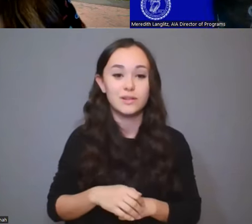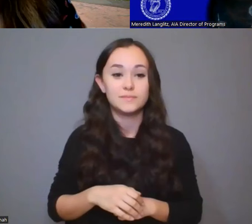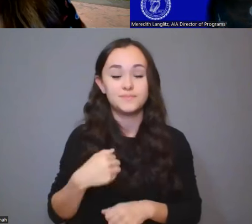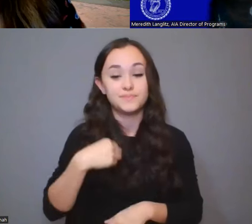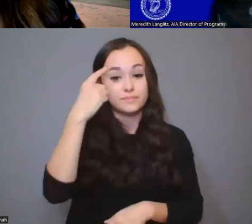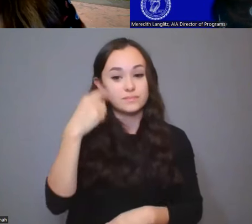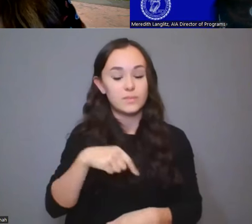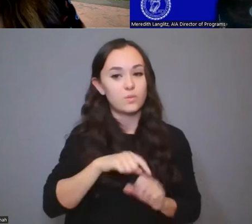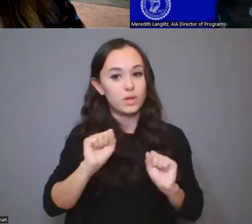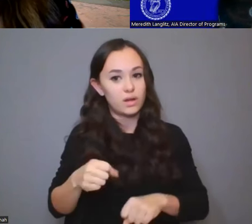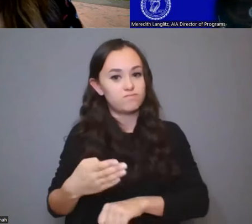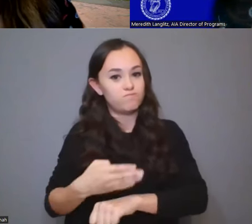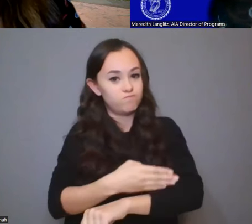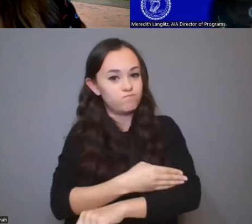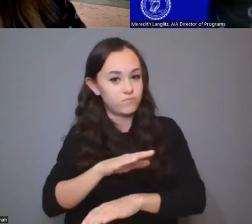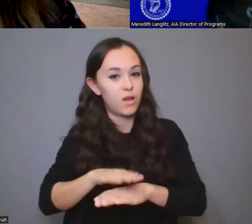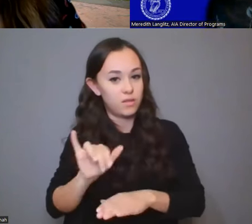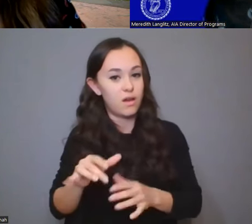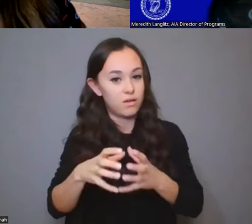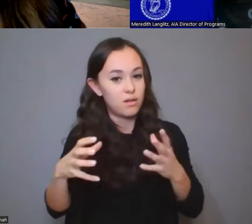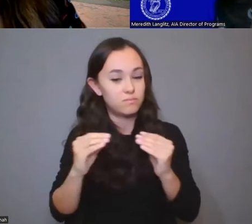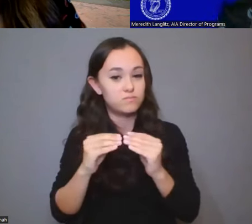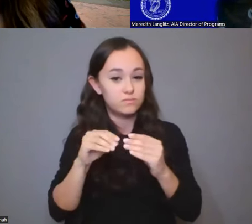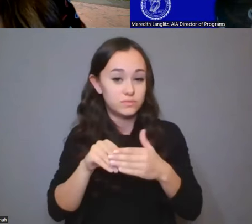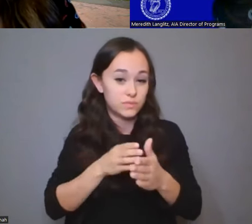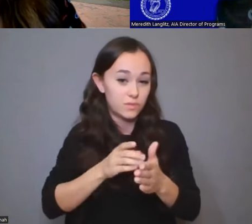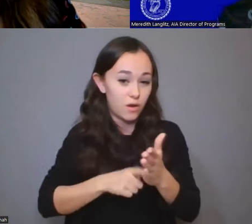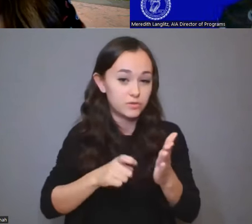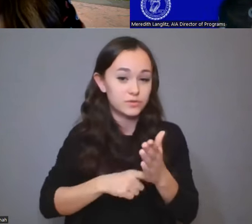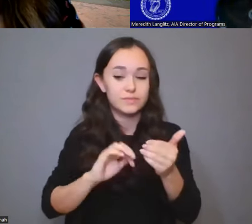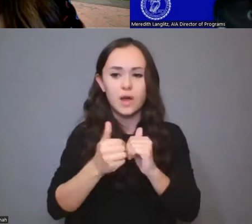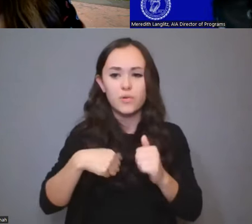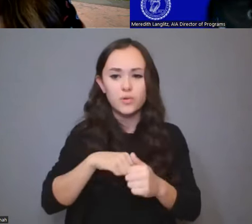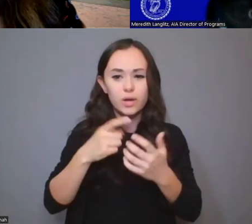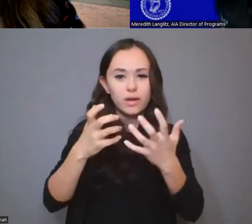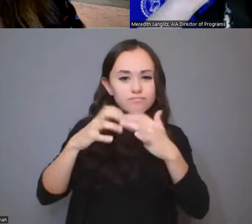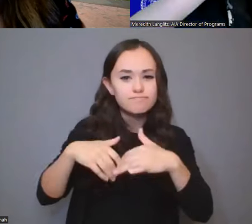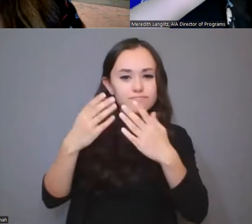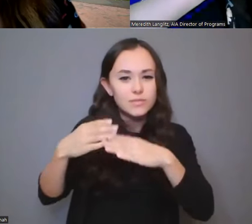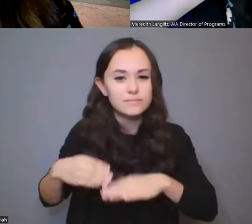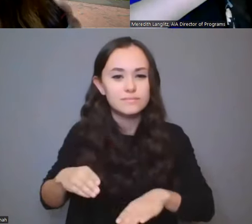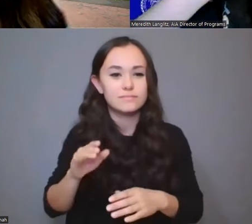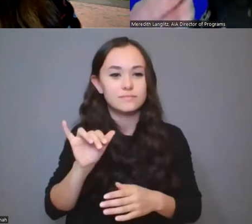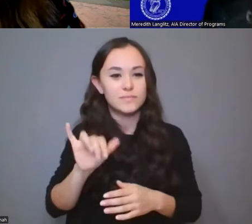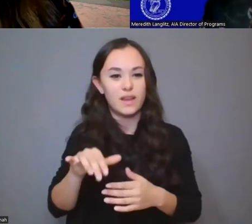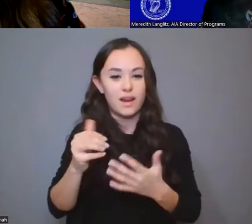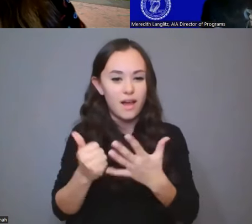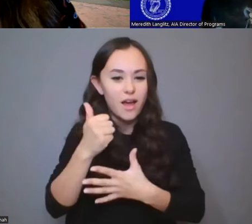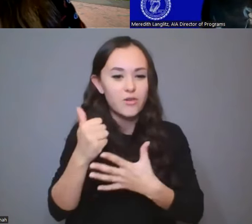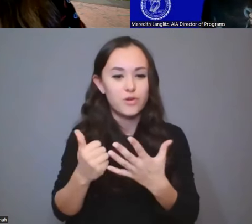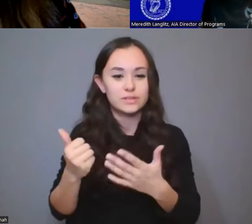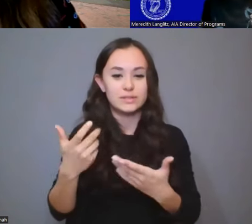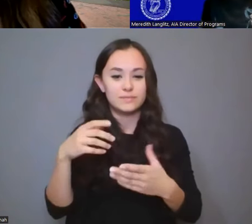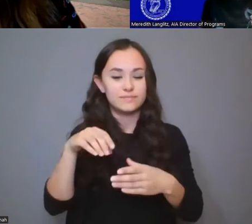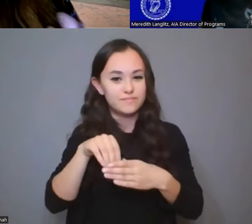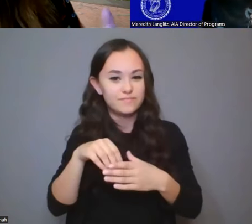more work on in archaeology. How do we break down and dismantle those hierarchies that guide our relations? In many cases, those relations